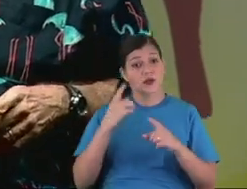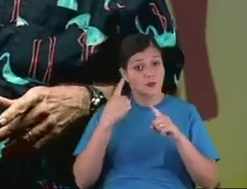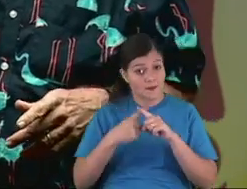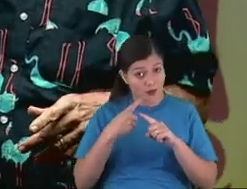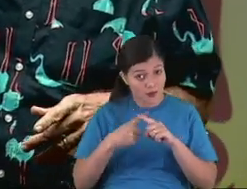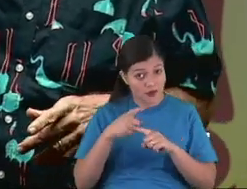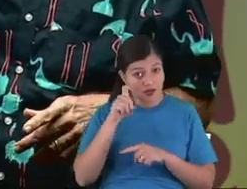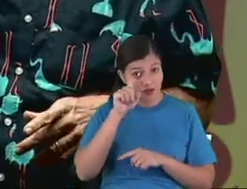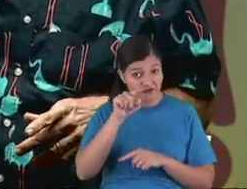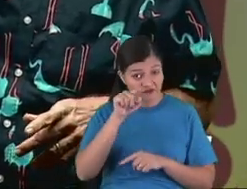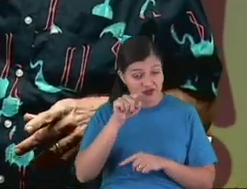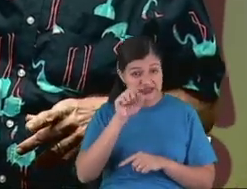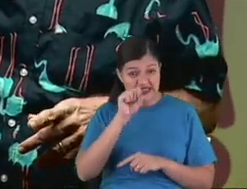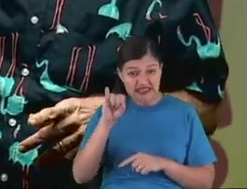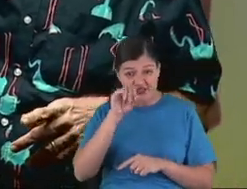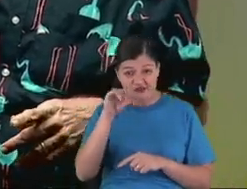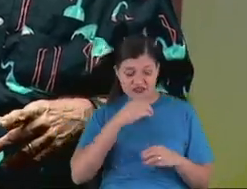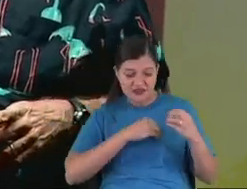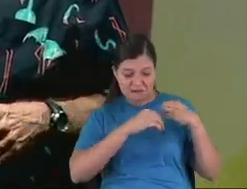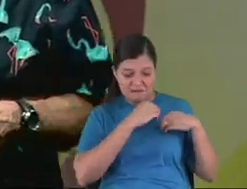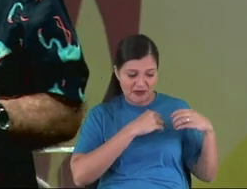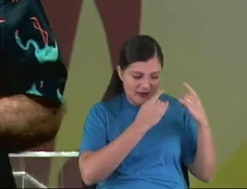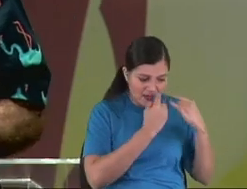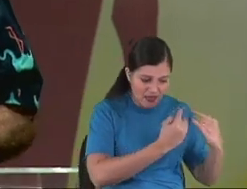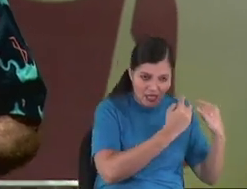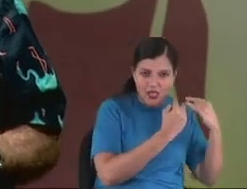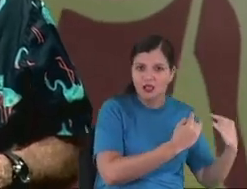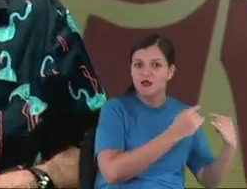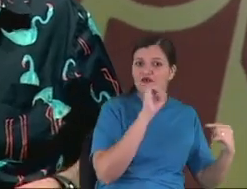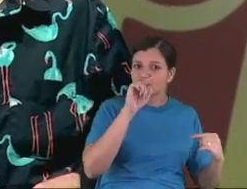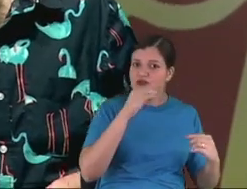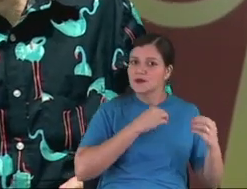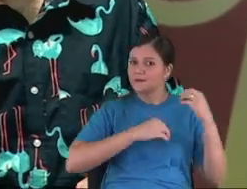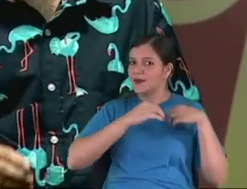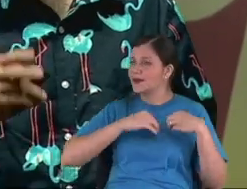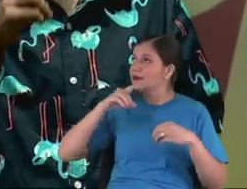because you are making some mistake, you are